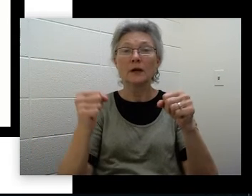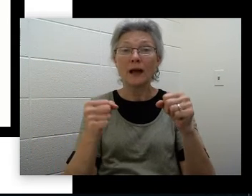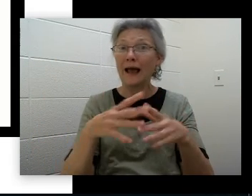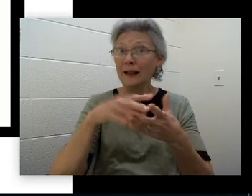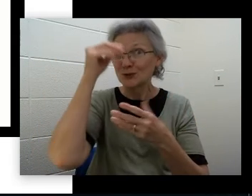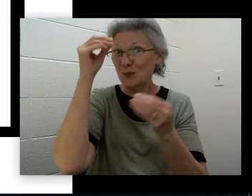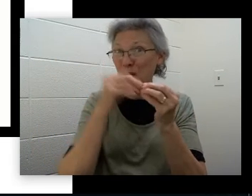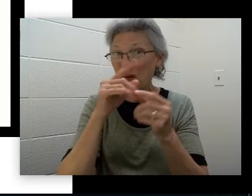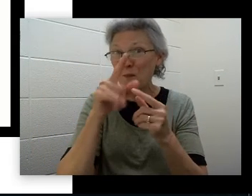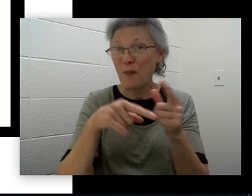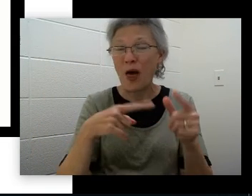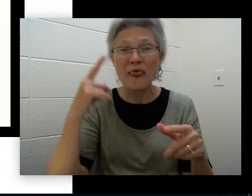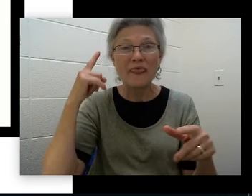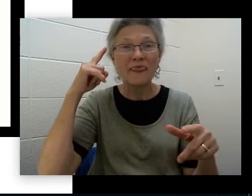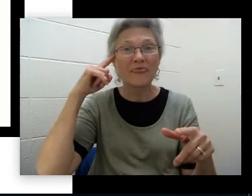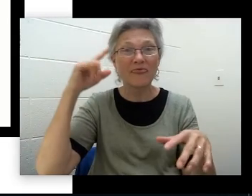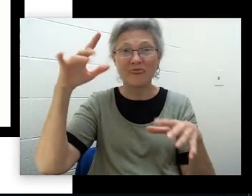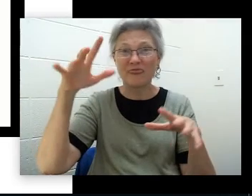learn more about thunderstorms.